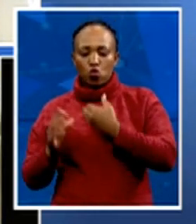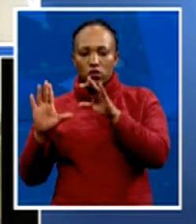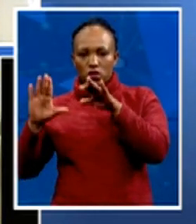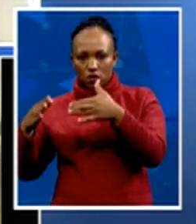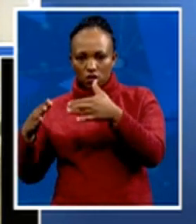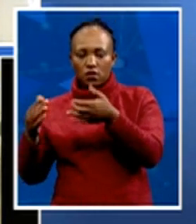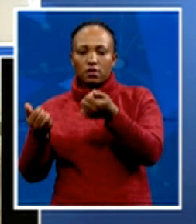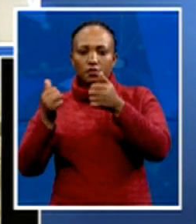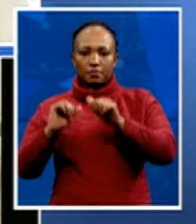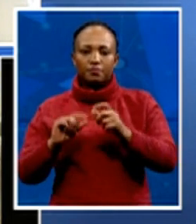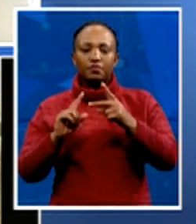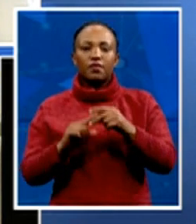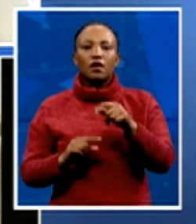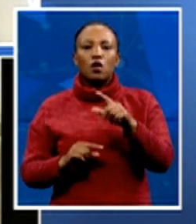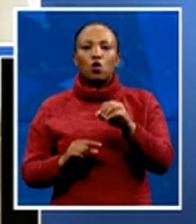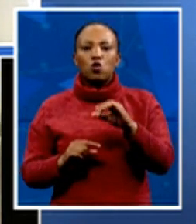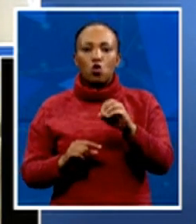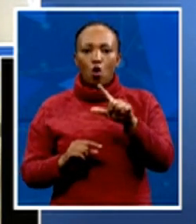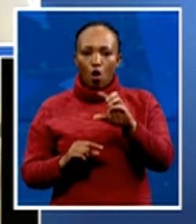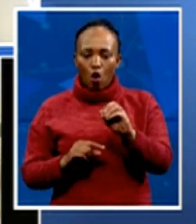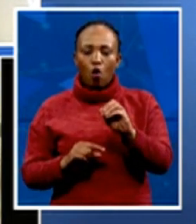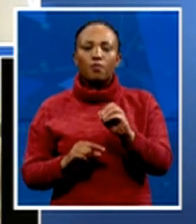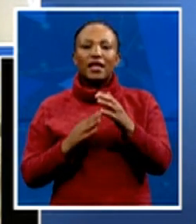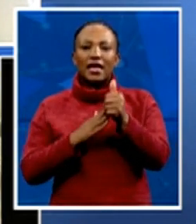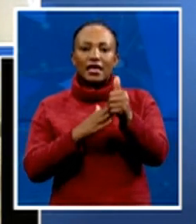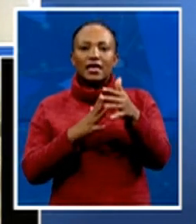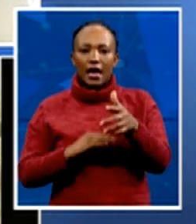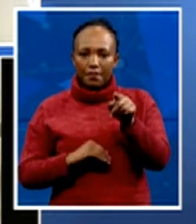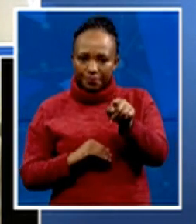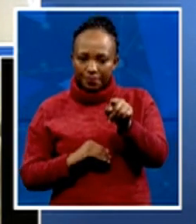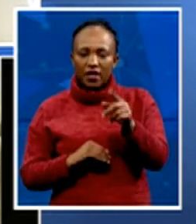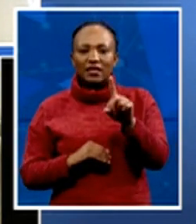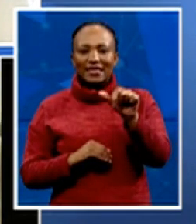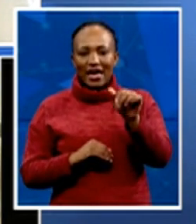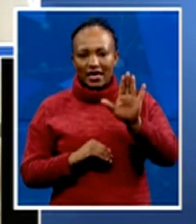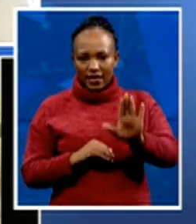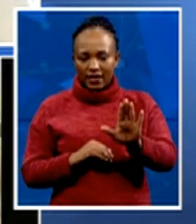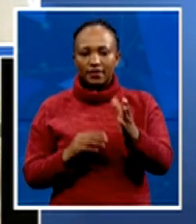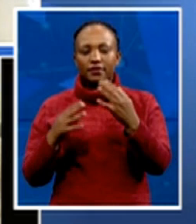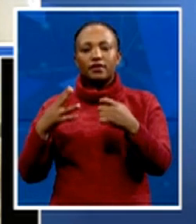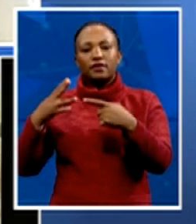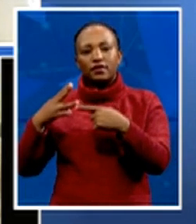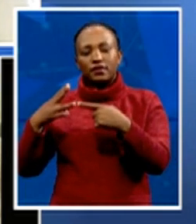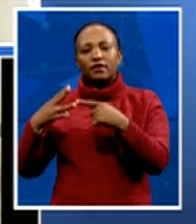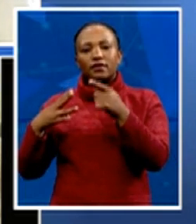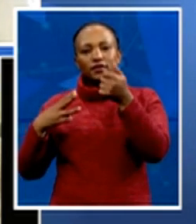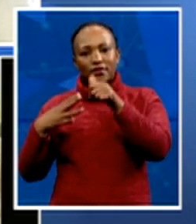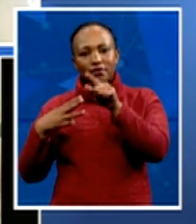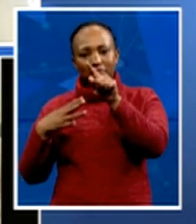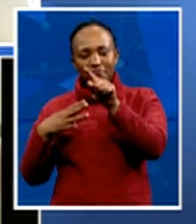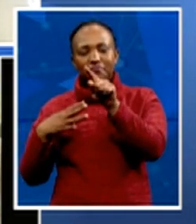the federal leader, Liolo Mpiti, federal leader for the Democratic Alliance and also IFP Youth Brigade leader.